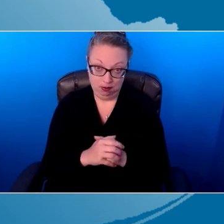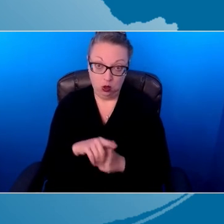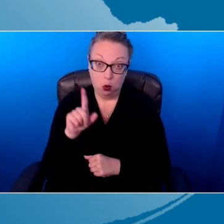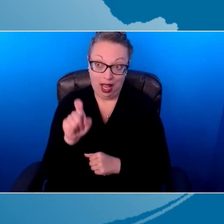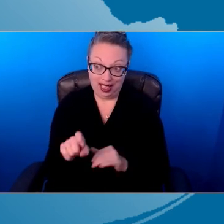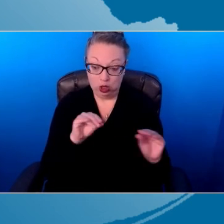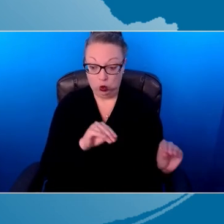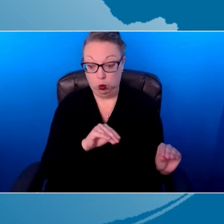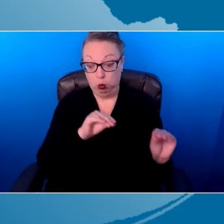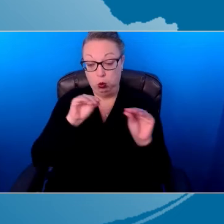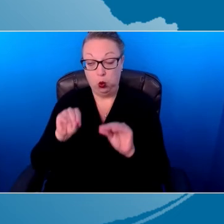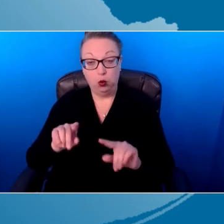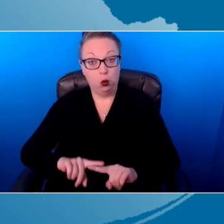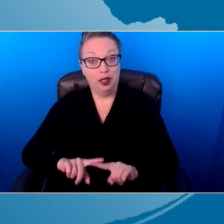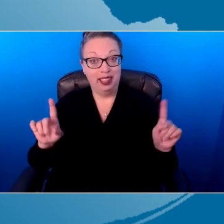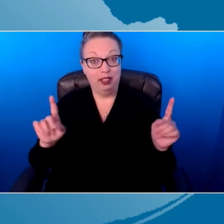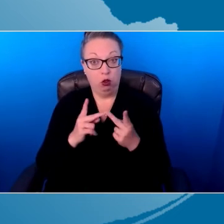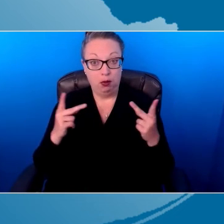is alongside.